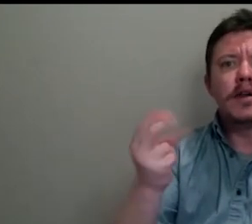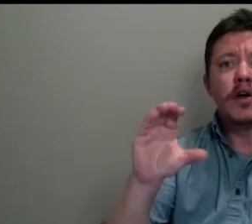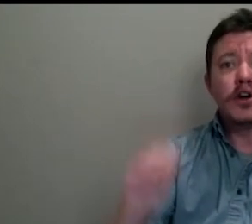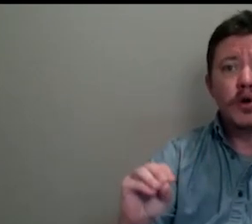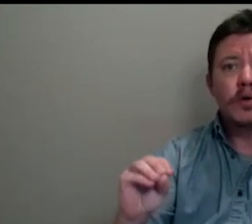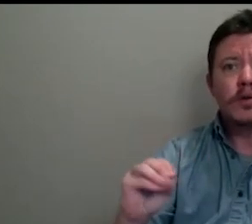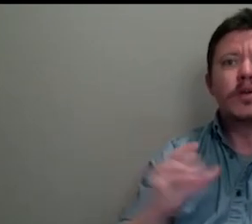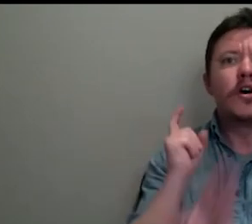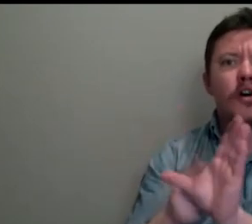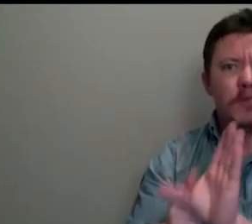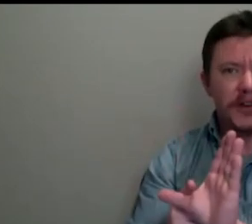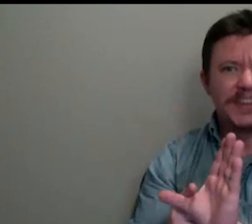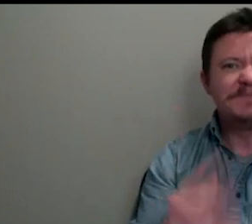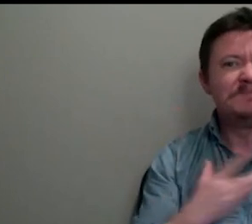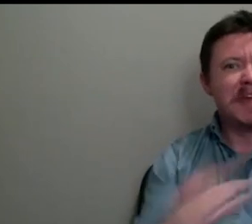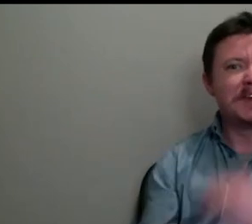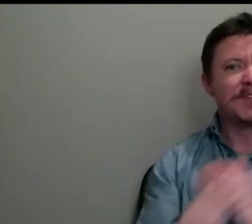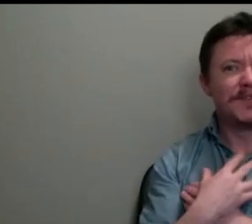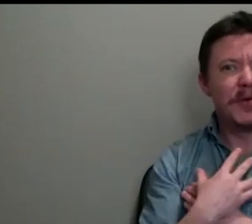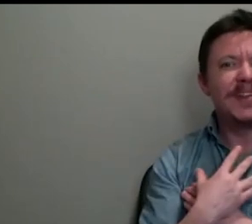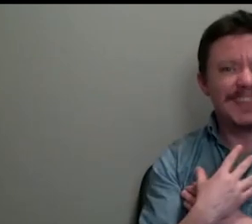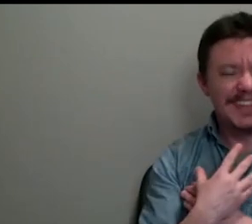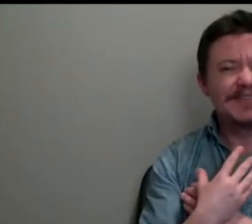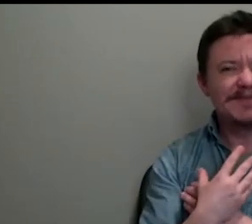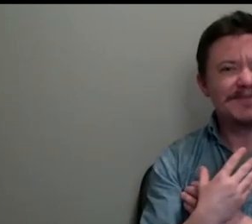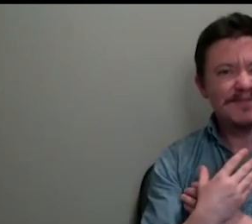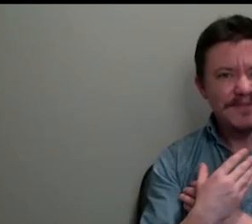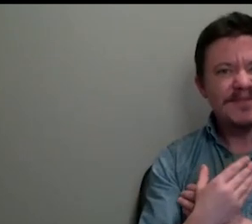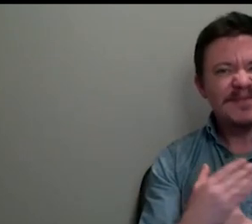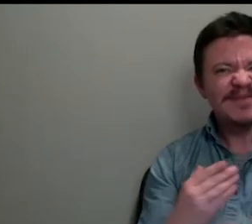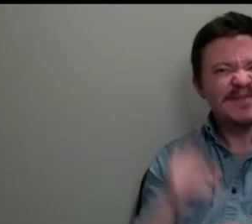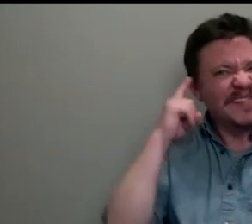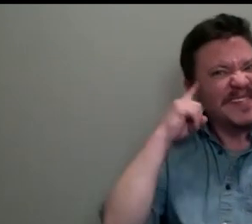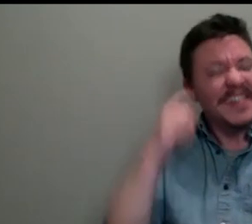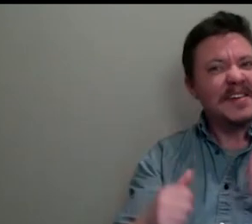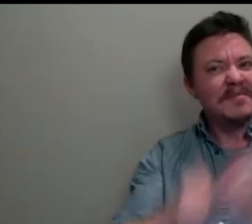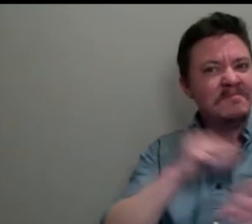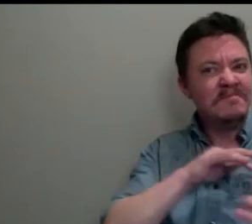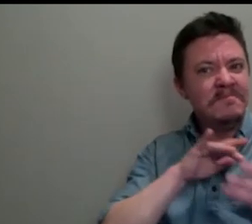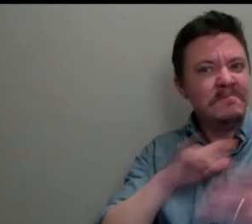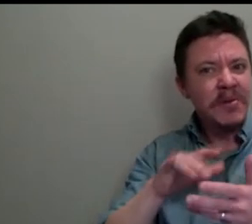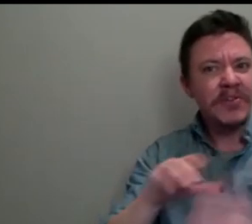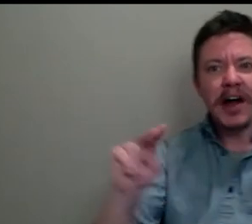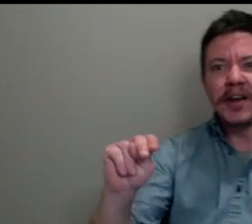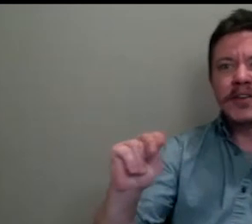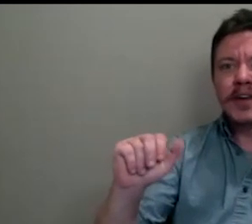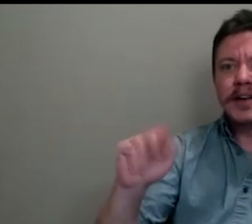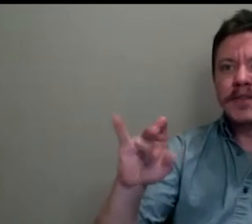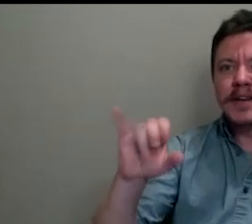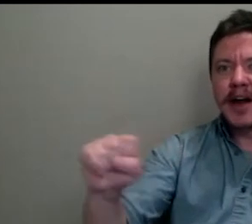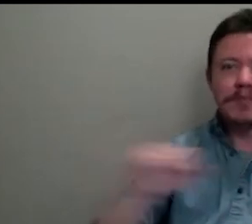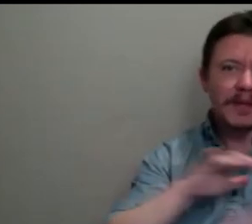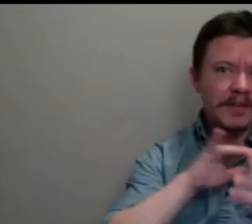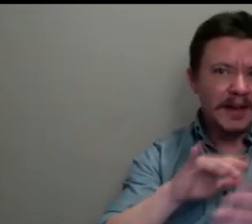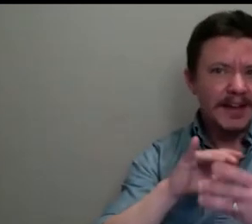get a bit kind of sort of brushed under the carpet, I think, in Nabi's studies. I mean, we know that Vallotton